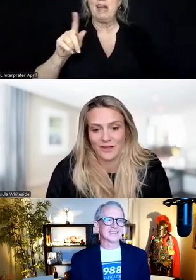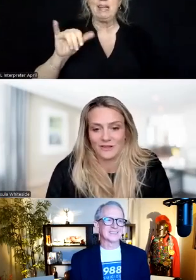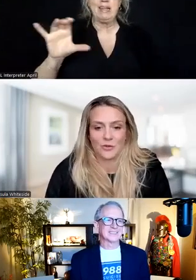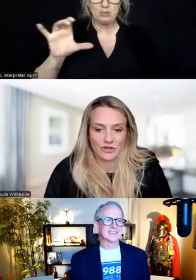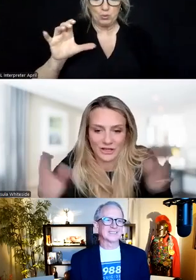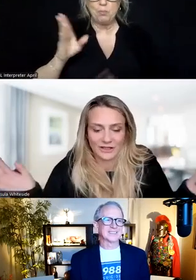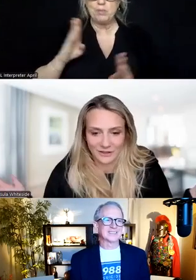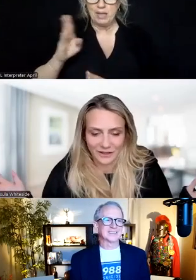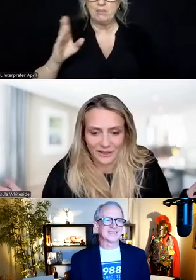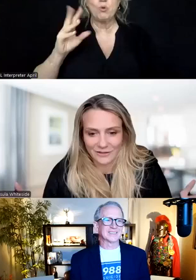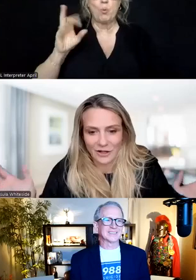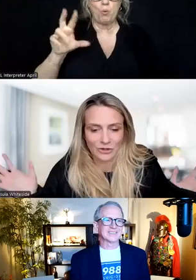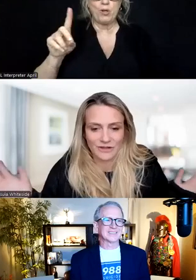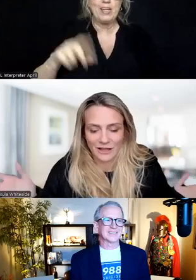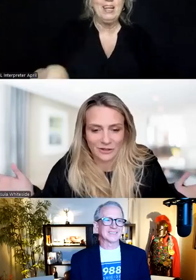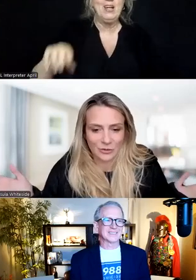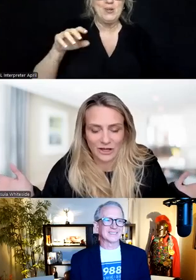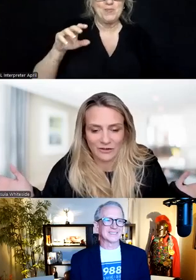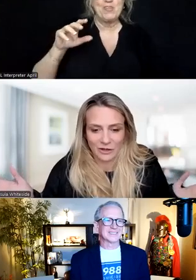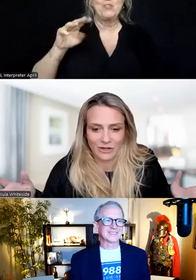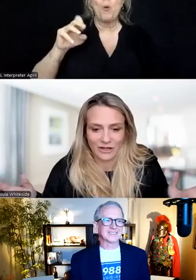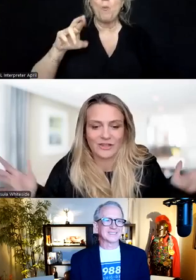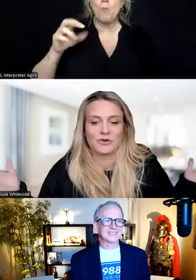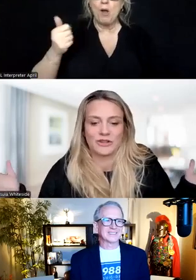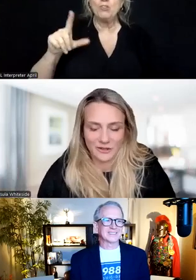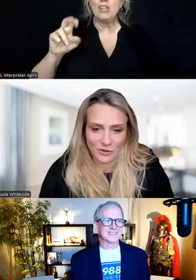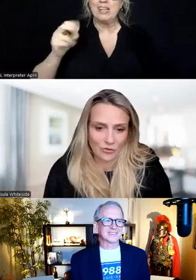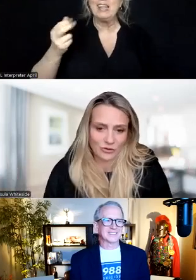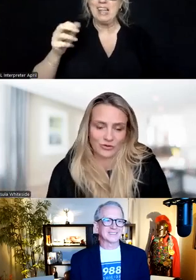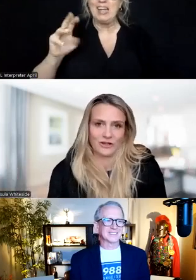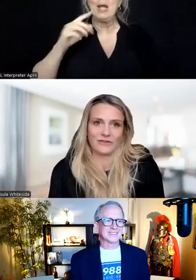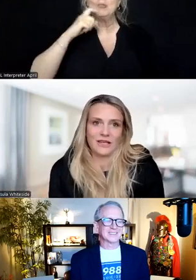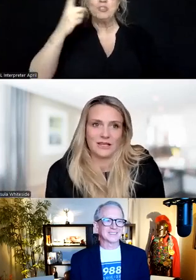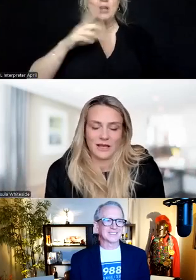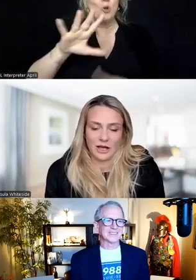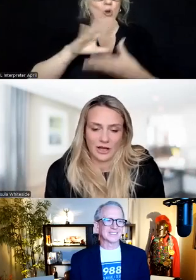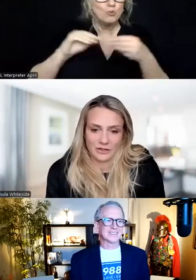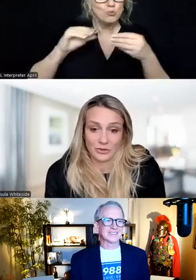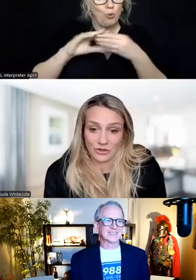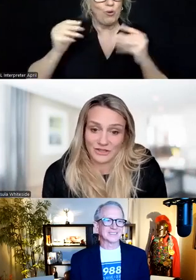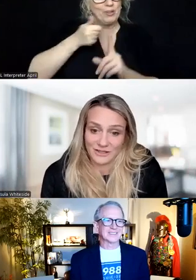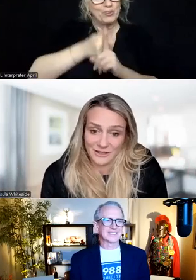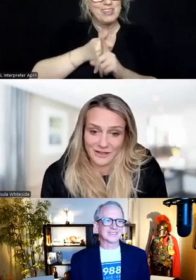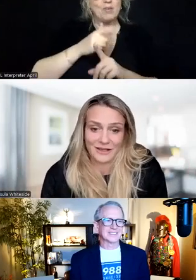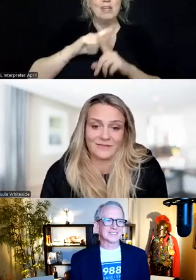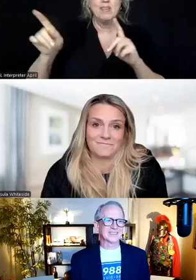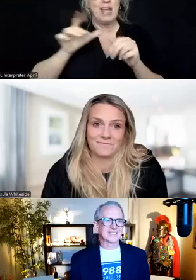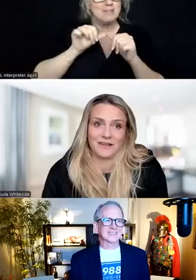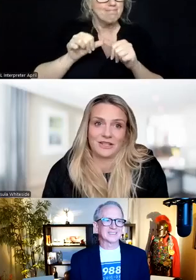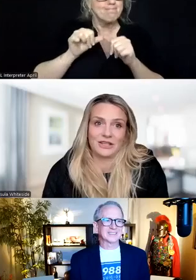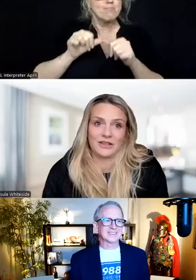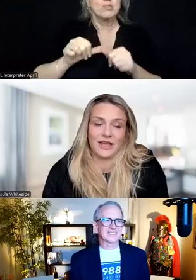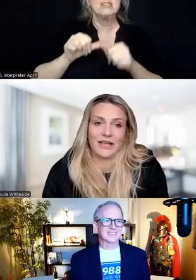ward. So Marsha Linehan, developer of dialectical behavior therapy, in this book, tells her own story of essentially persistence and